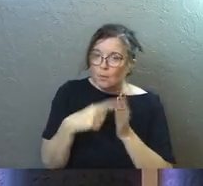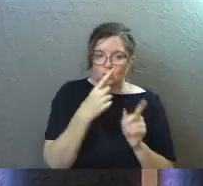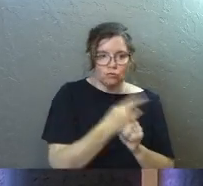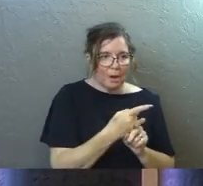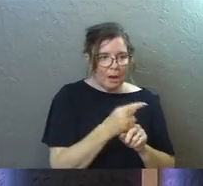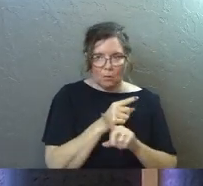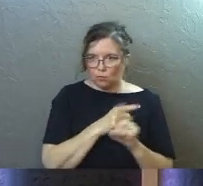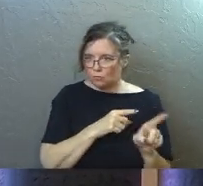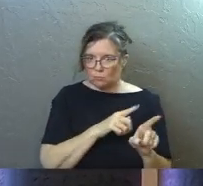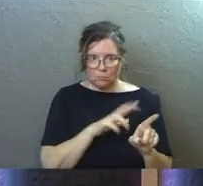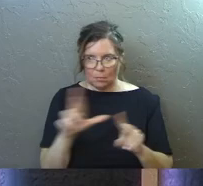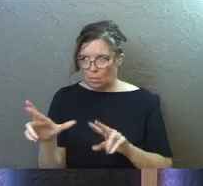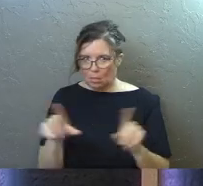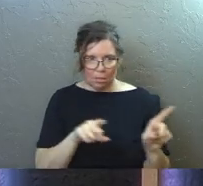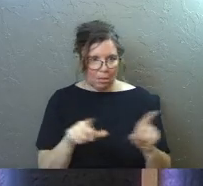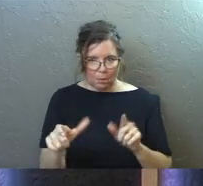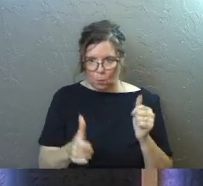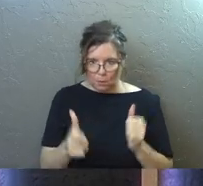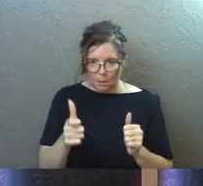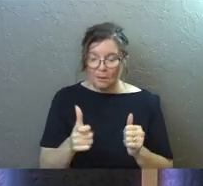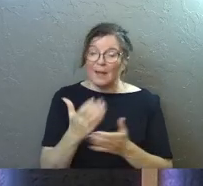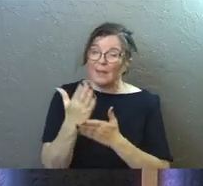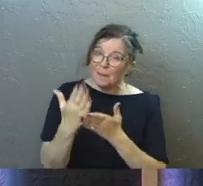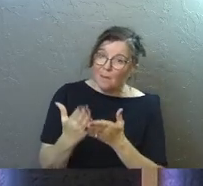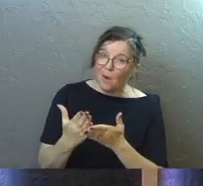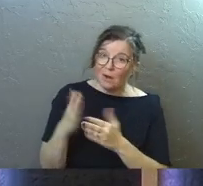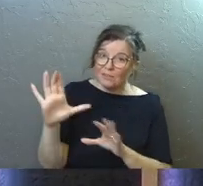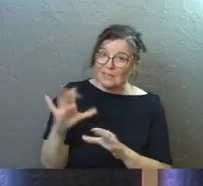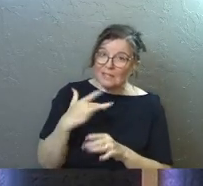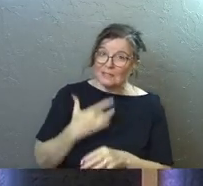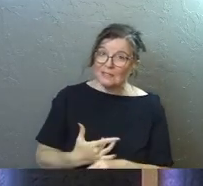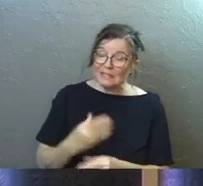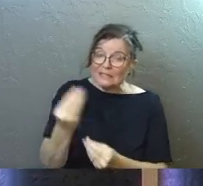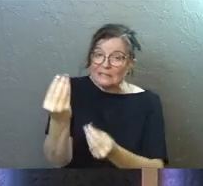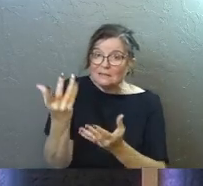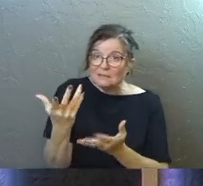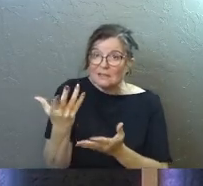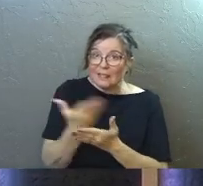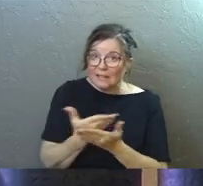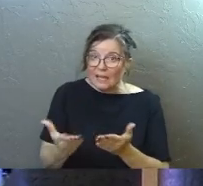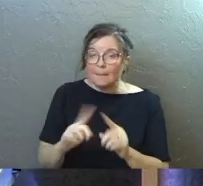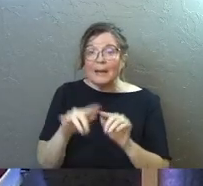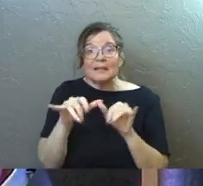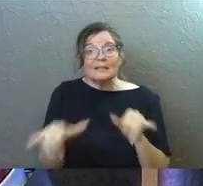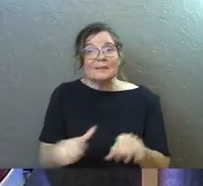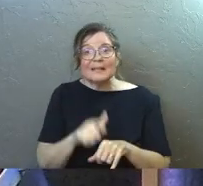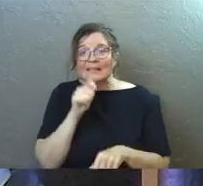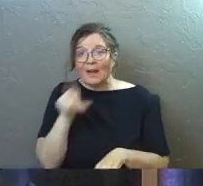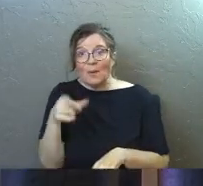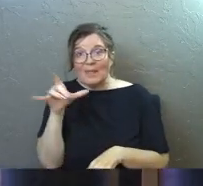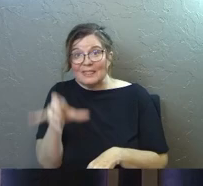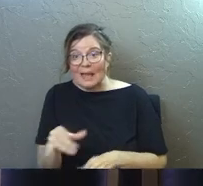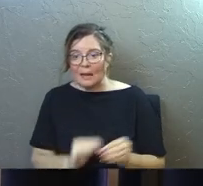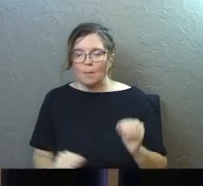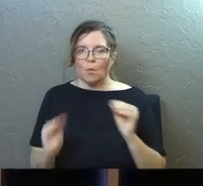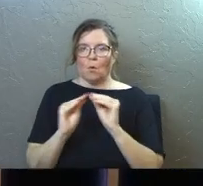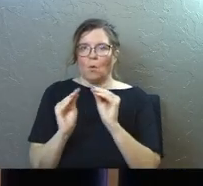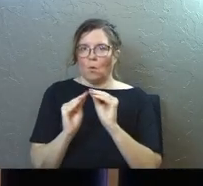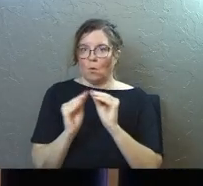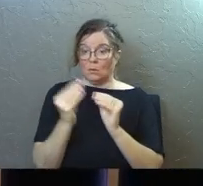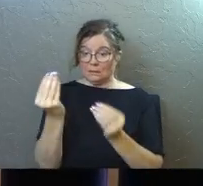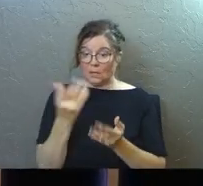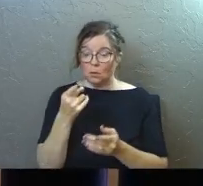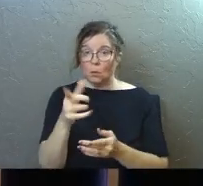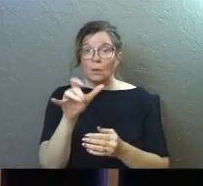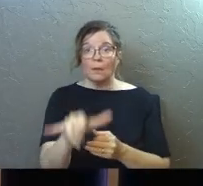Tell me right or left. That's what I want God to do. And that's part of what he does. Compassing is part of the thing, but he's not just a compass here. What